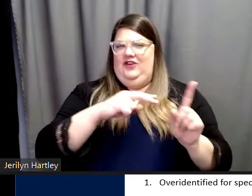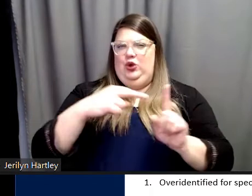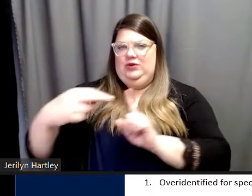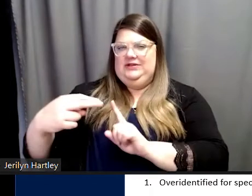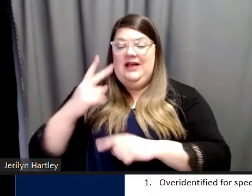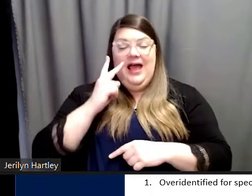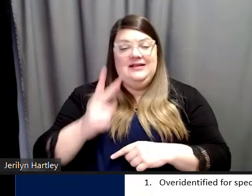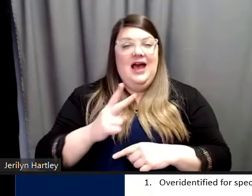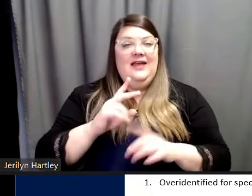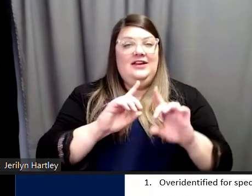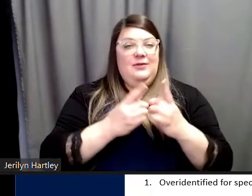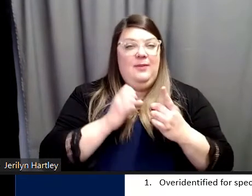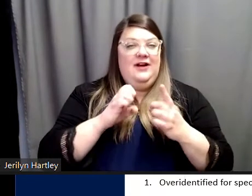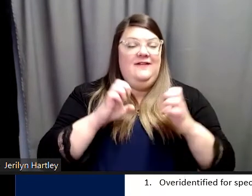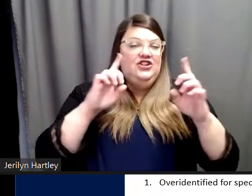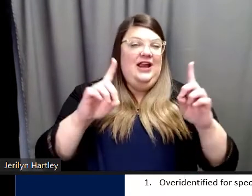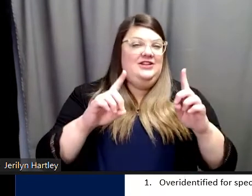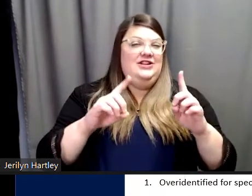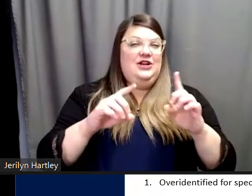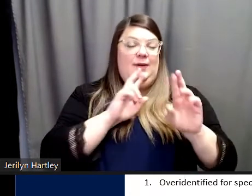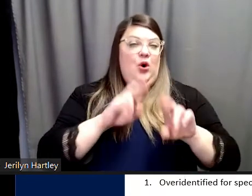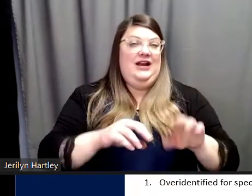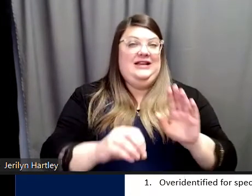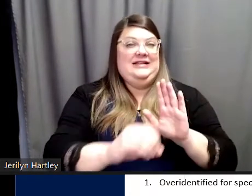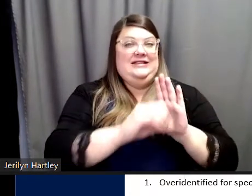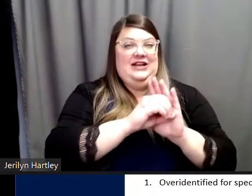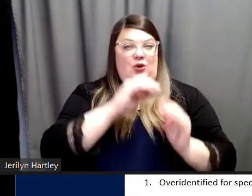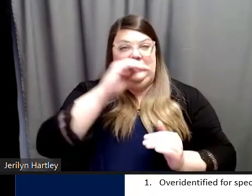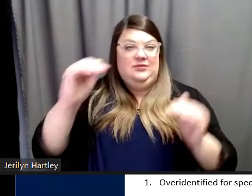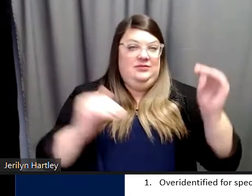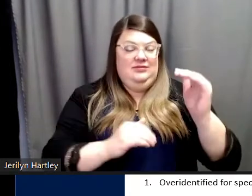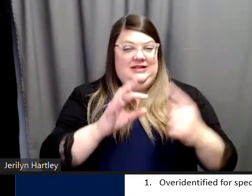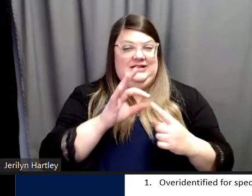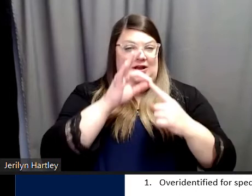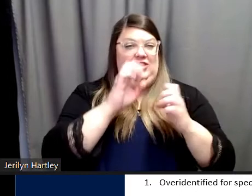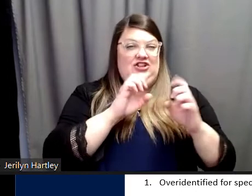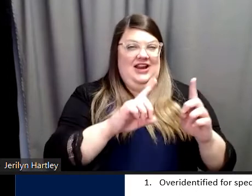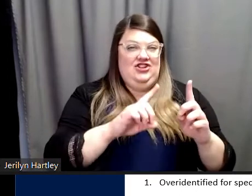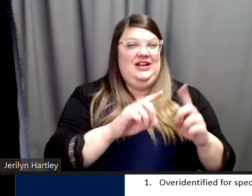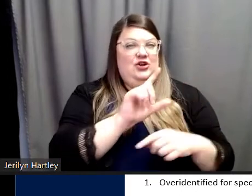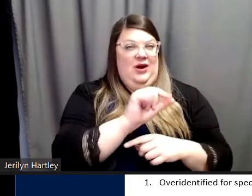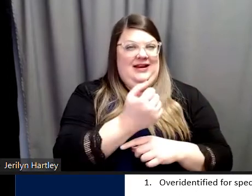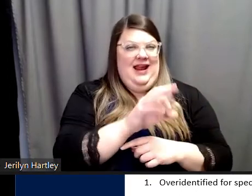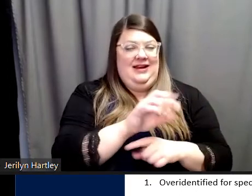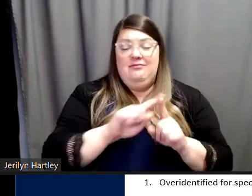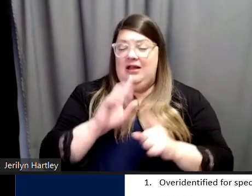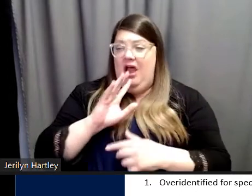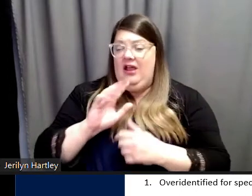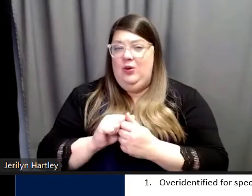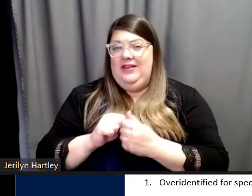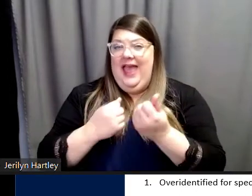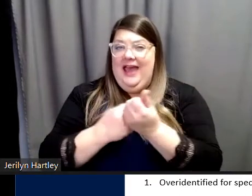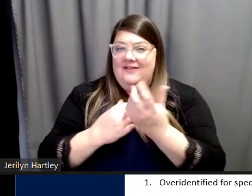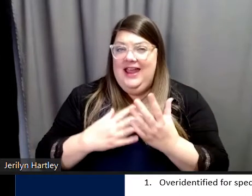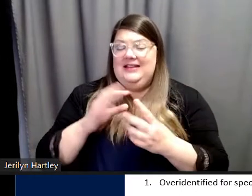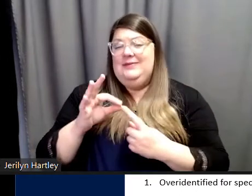Education had reported zero disproportionality in special education in 2019. But when I was talking to advocates and